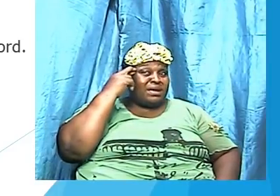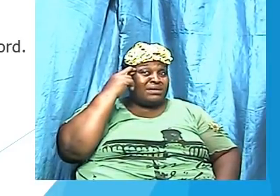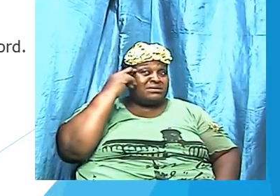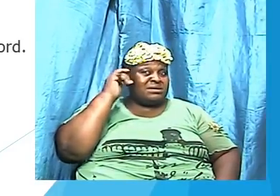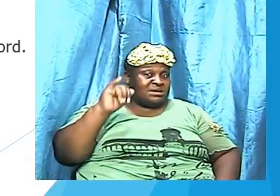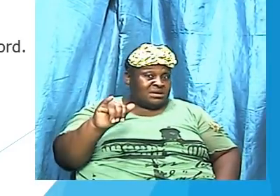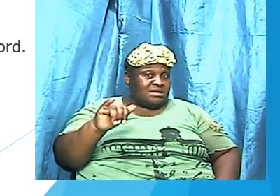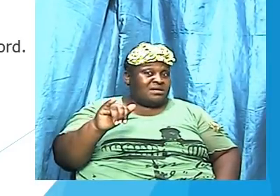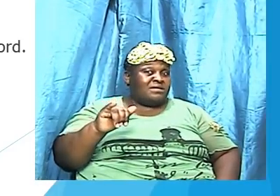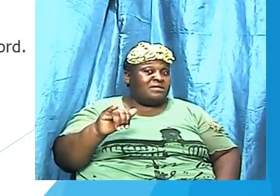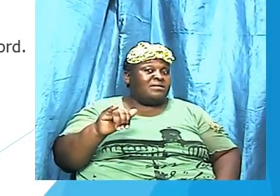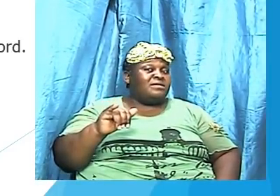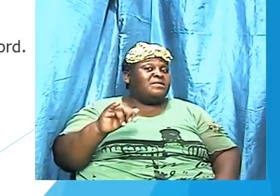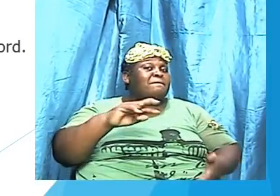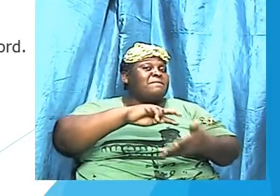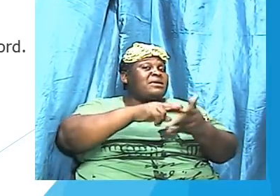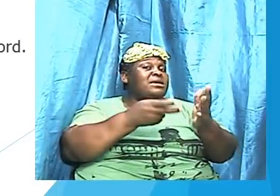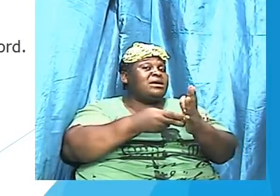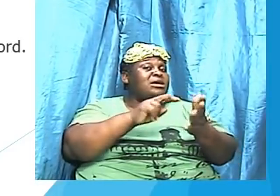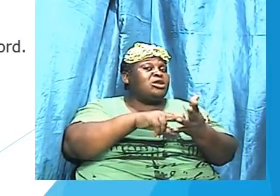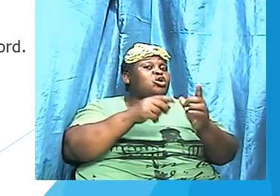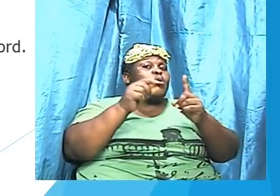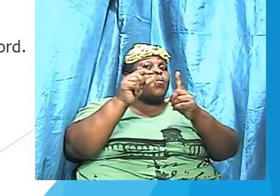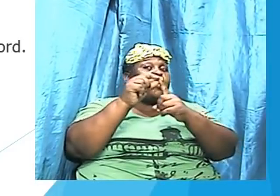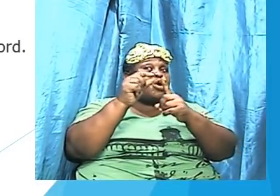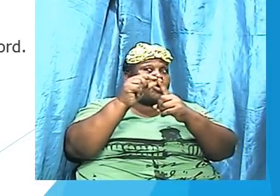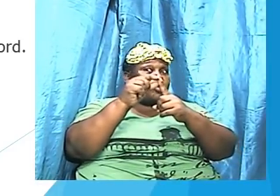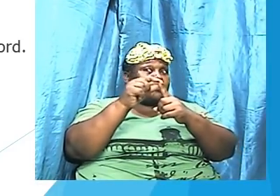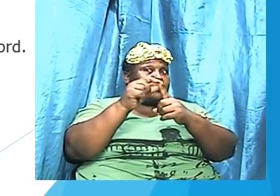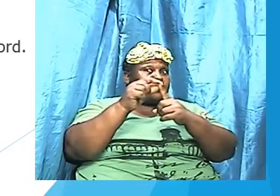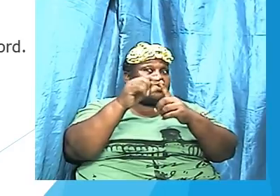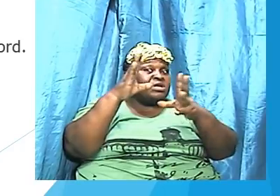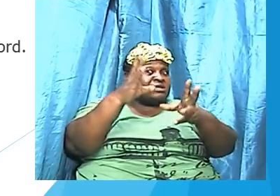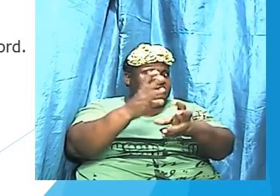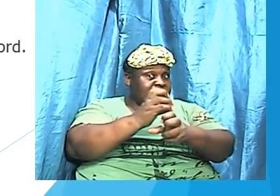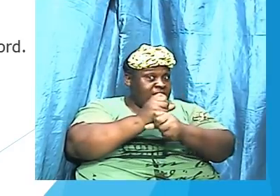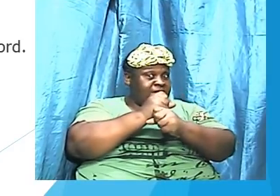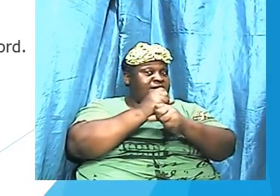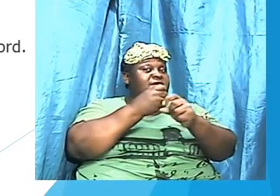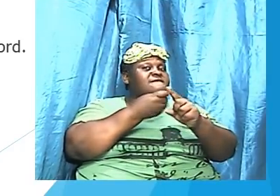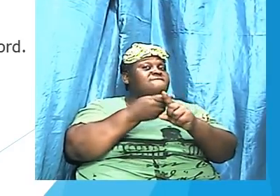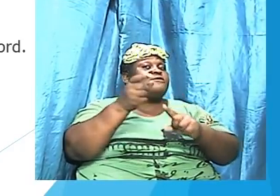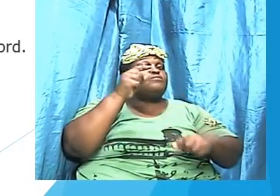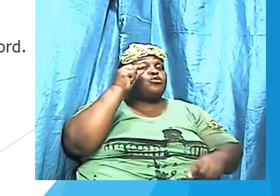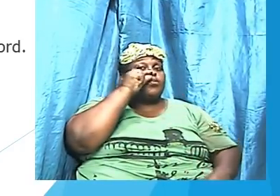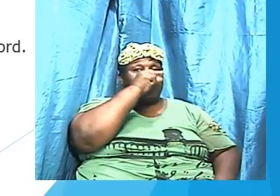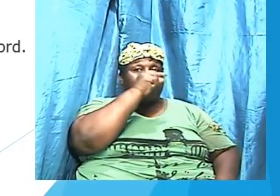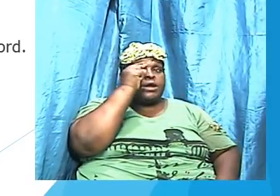term word is taken from the Greek.